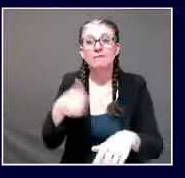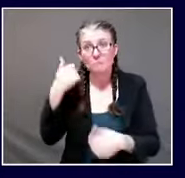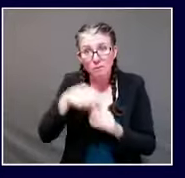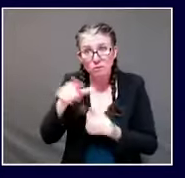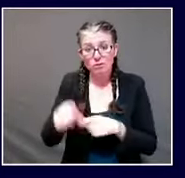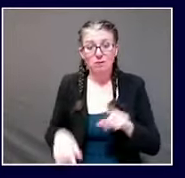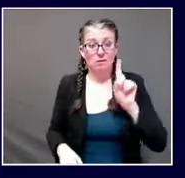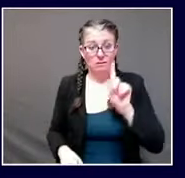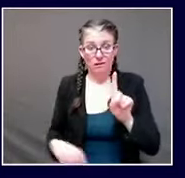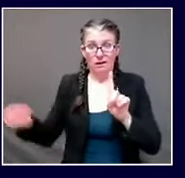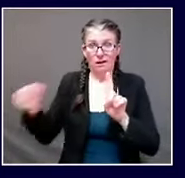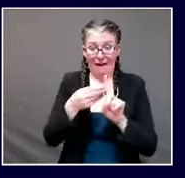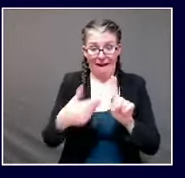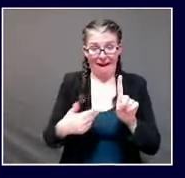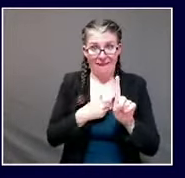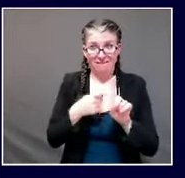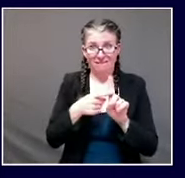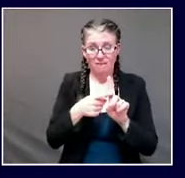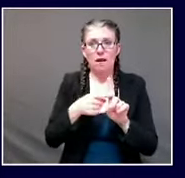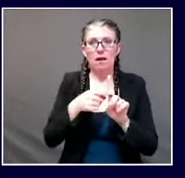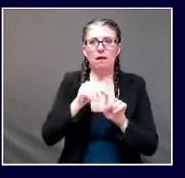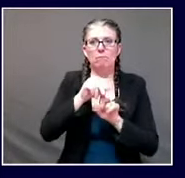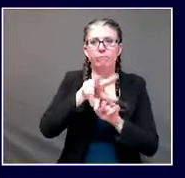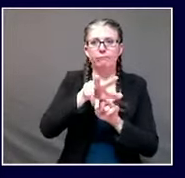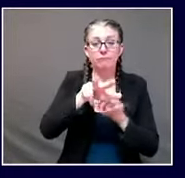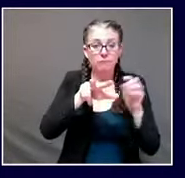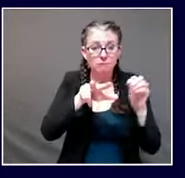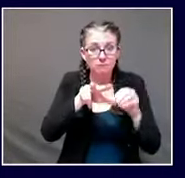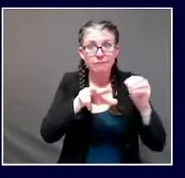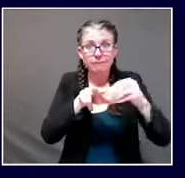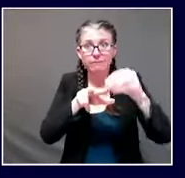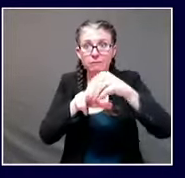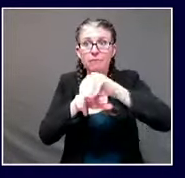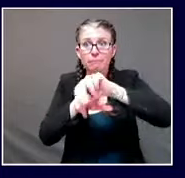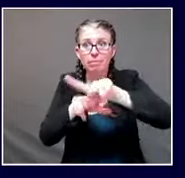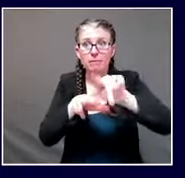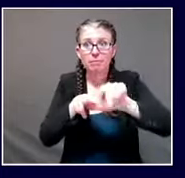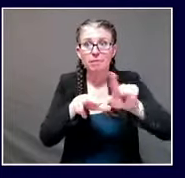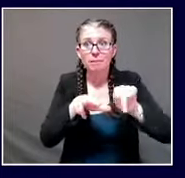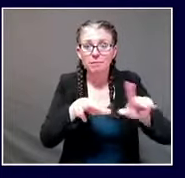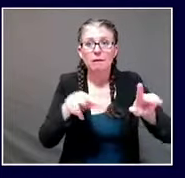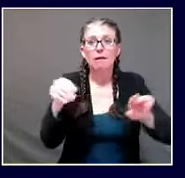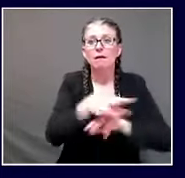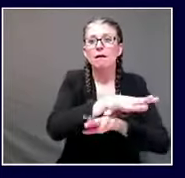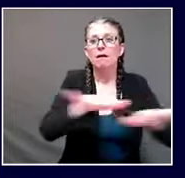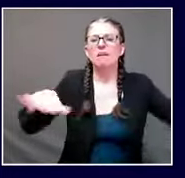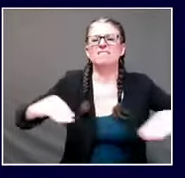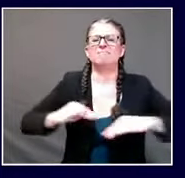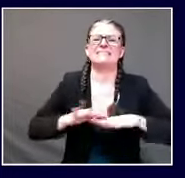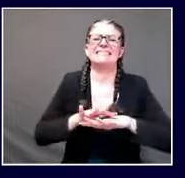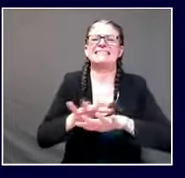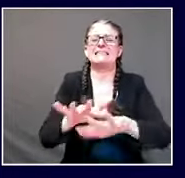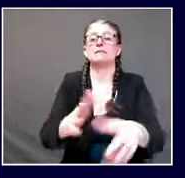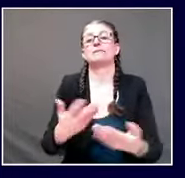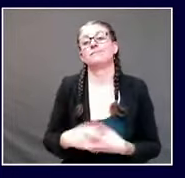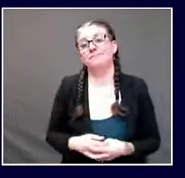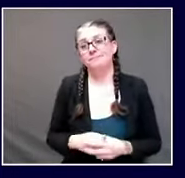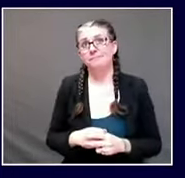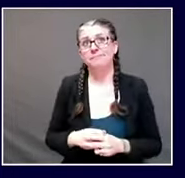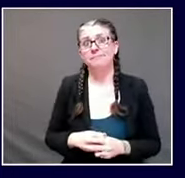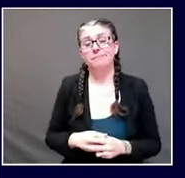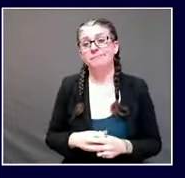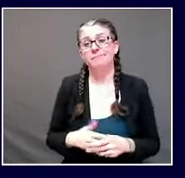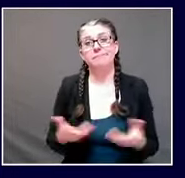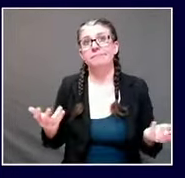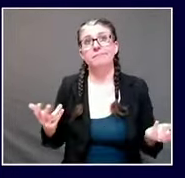in discrete buckets and vacuums that's not the case at all what we've seen in maine and i think is consistent with ever in many places in the